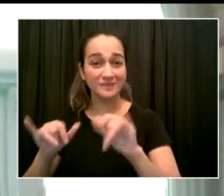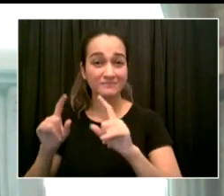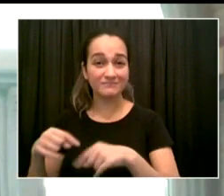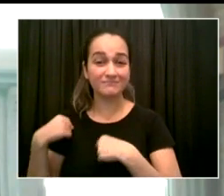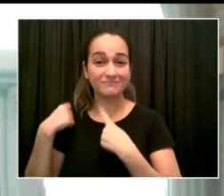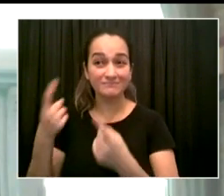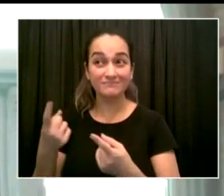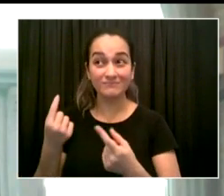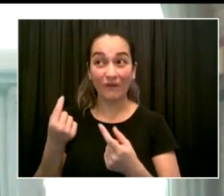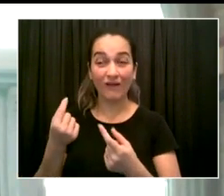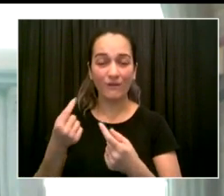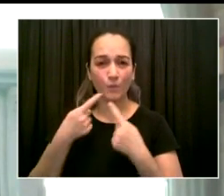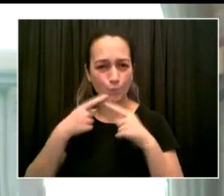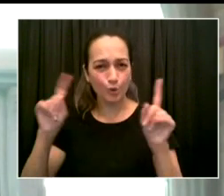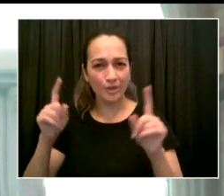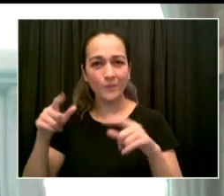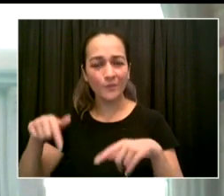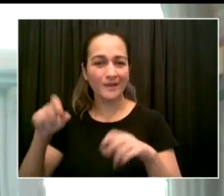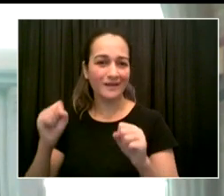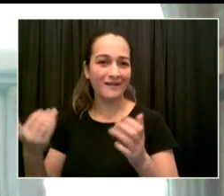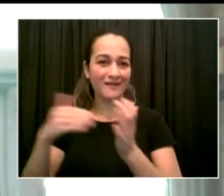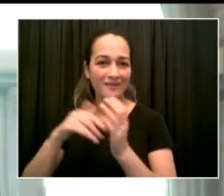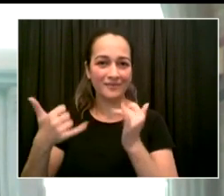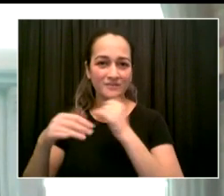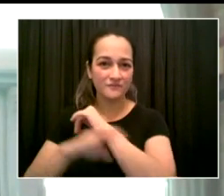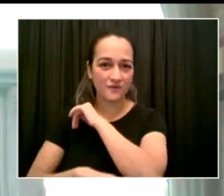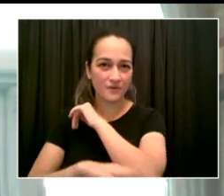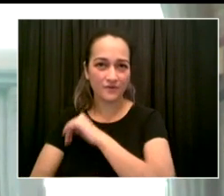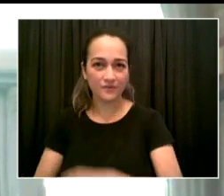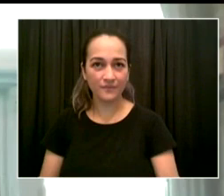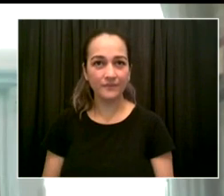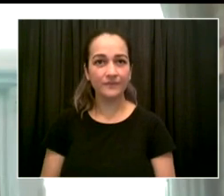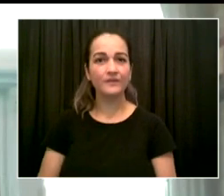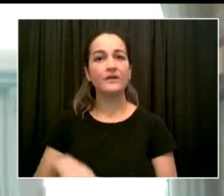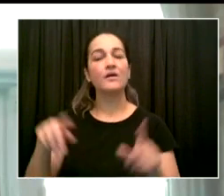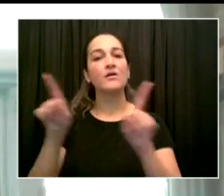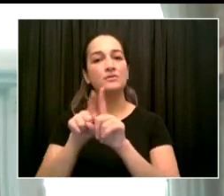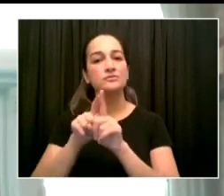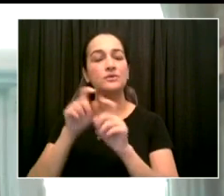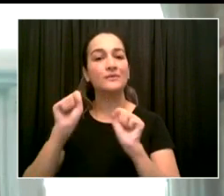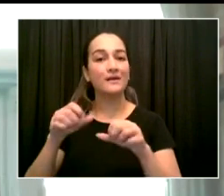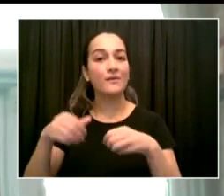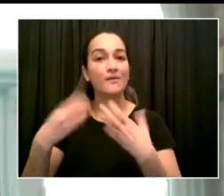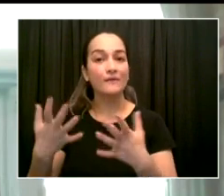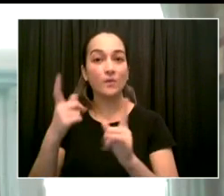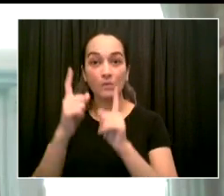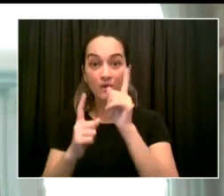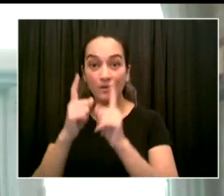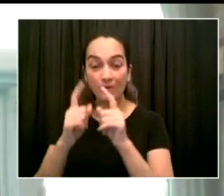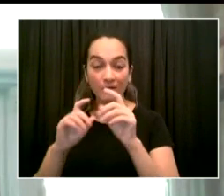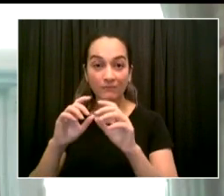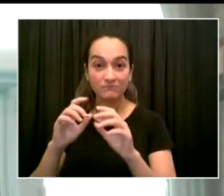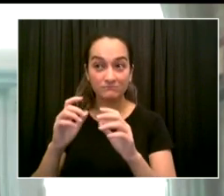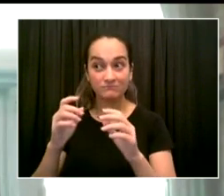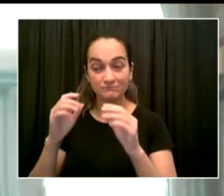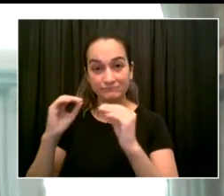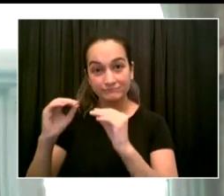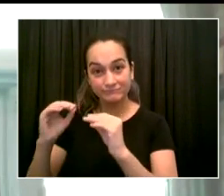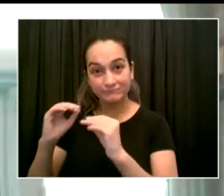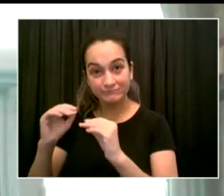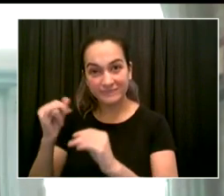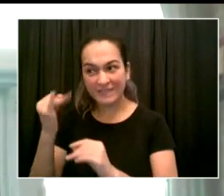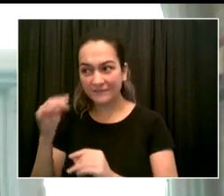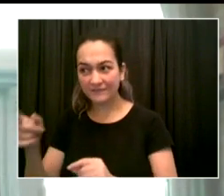group instruction by certified teachers through digital platforms. We are taking what we learned during the pandemic and leveraging that to